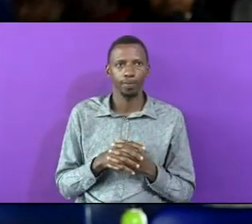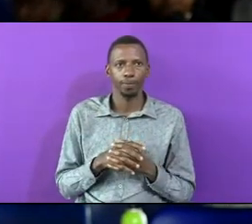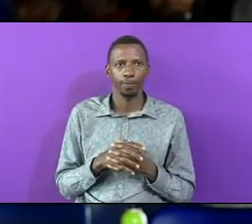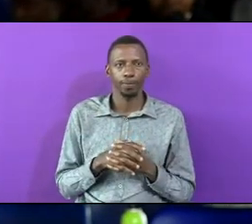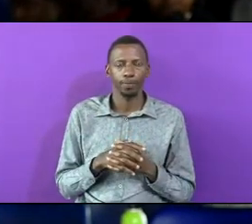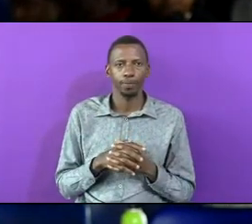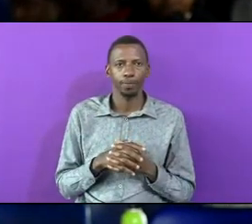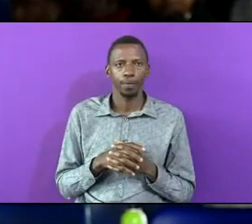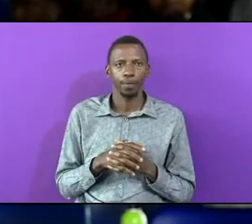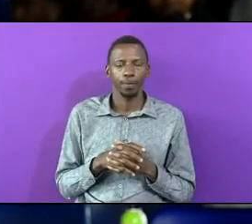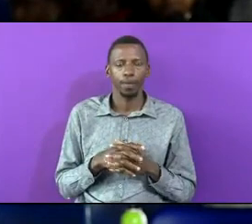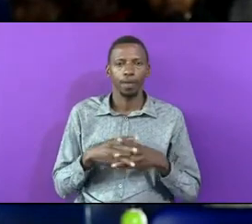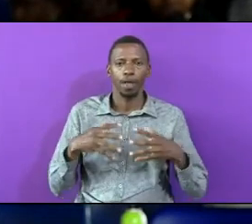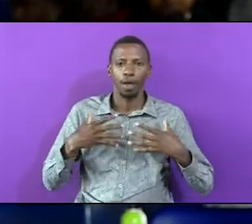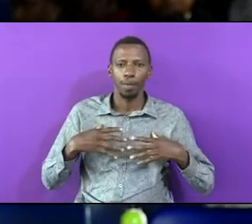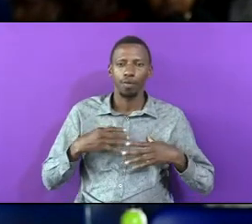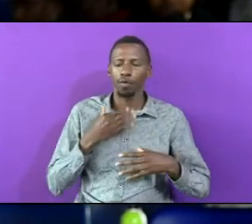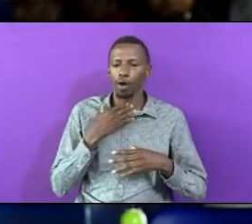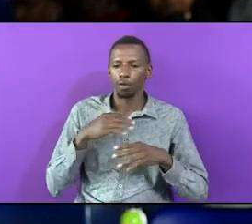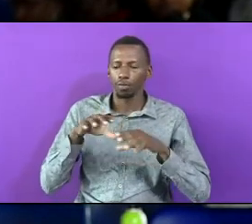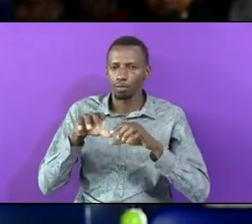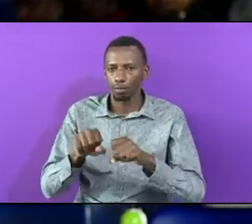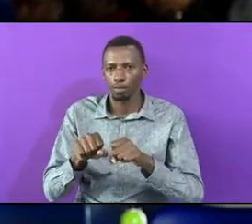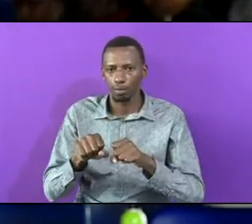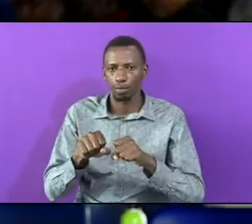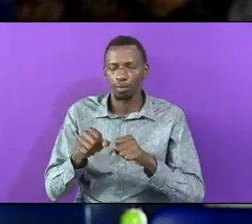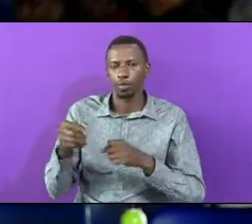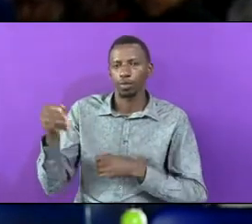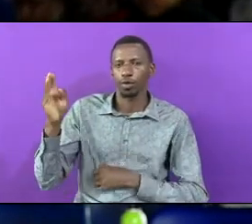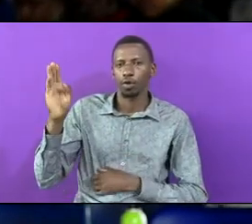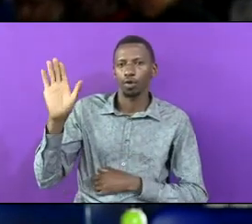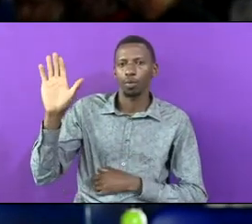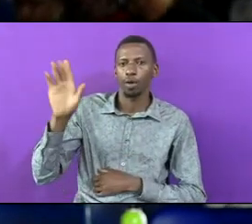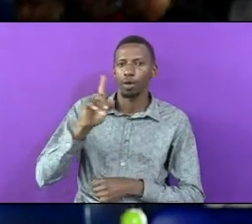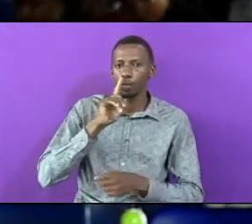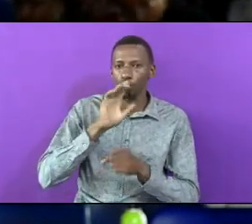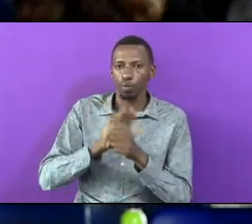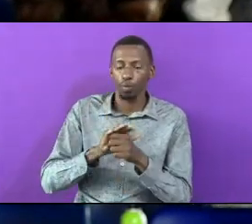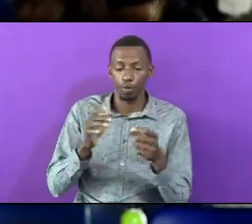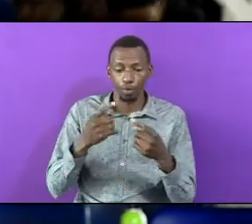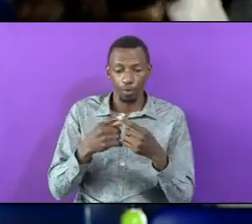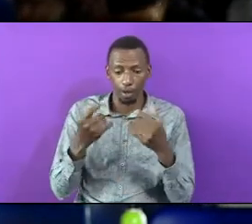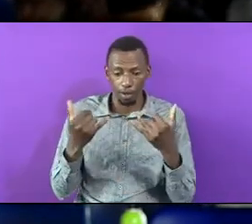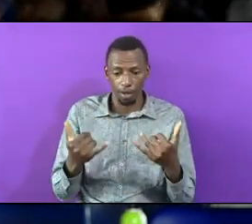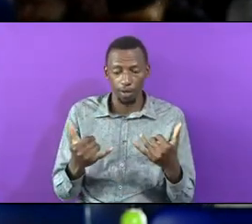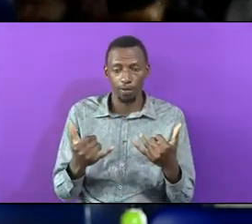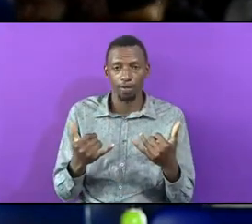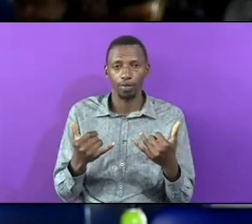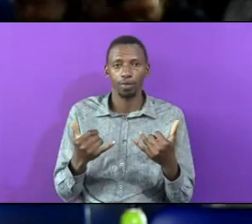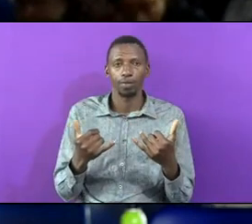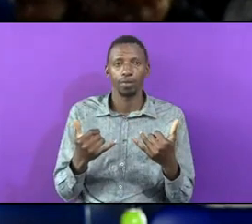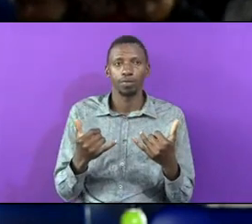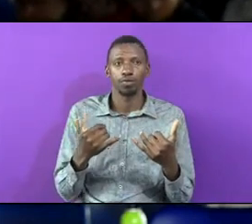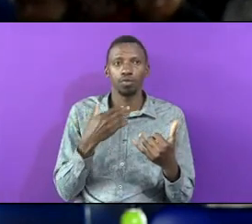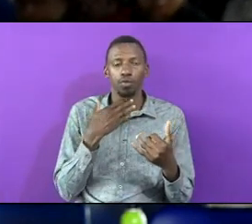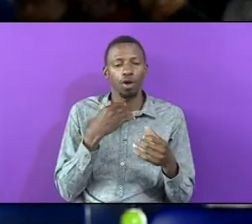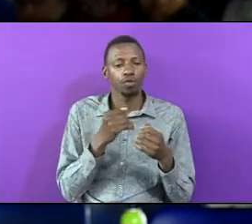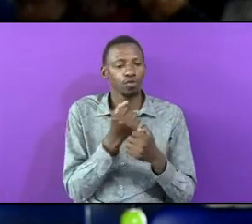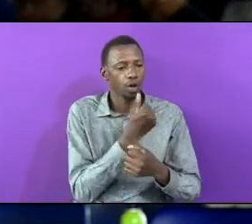People People People To Claim God's Promises But They Are Never Willing To Do The Will Of God